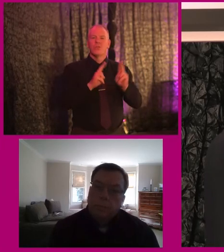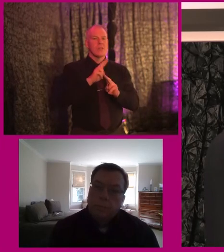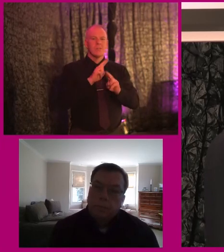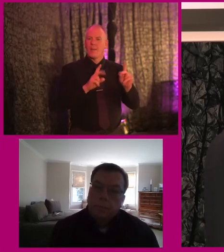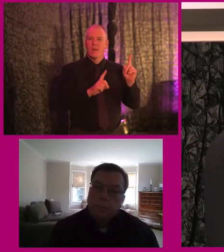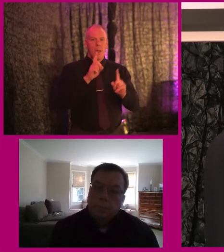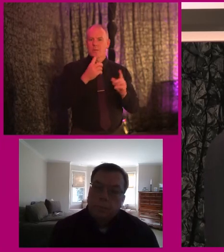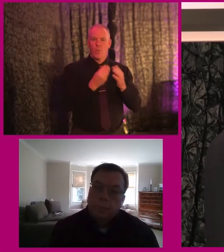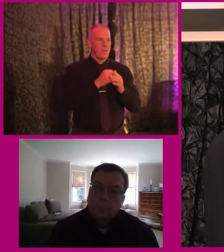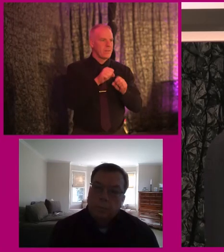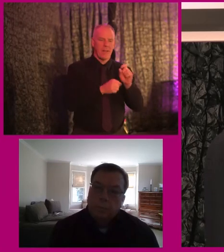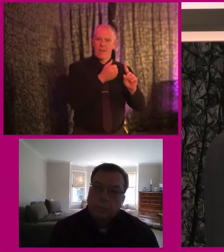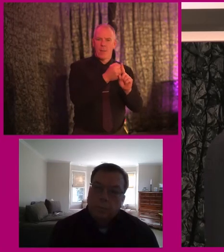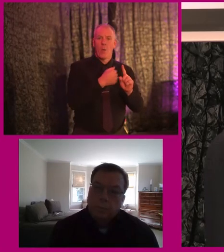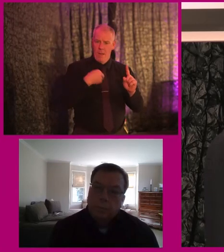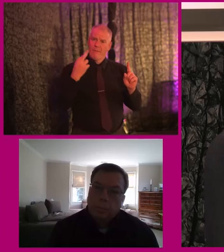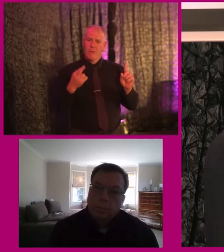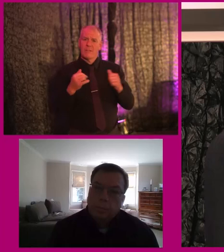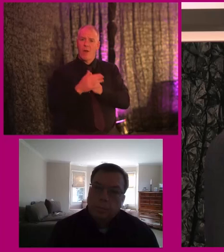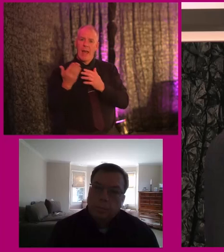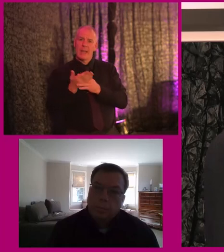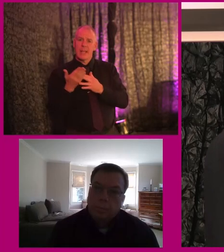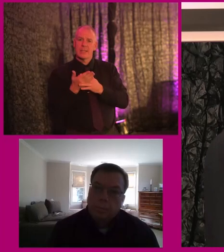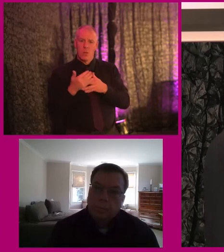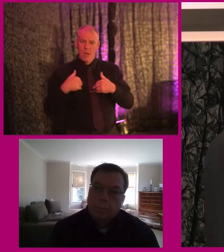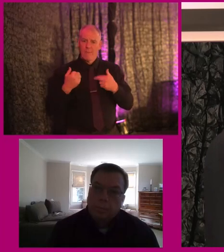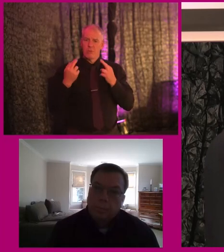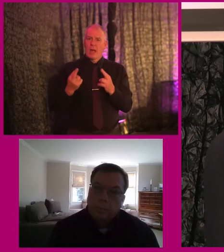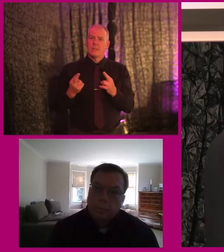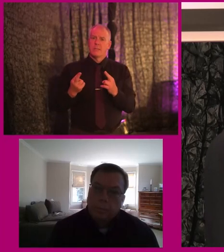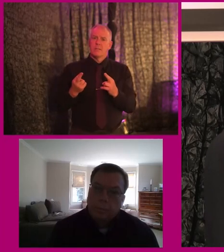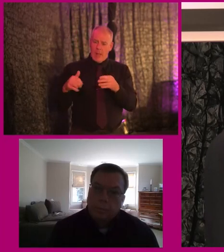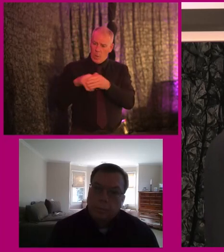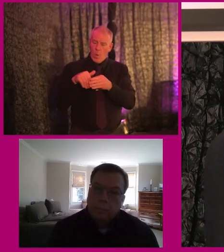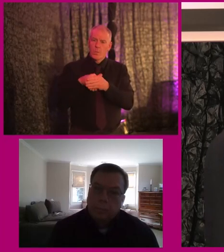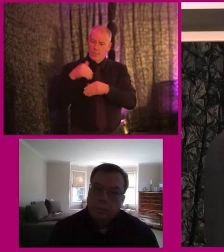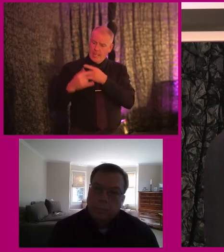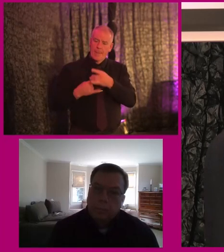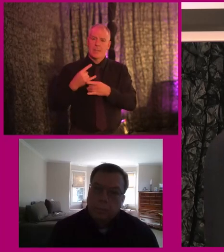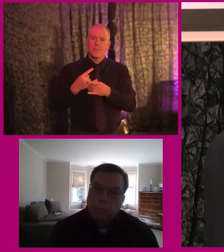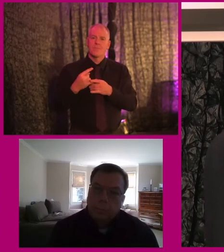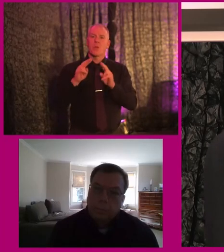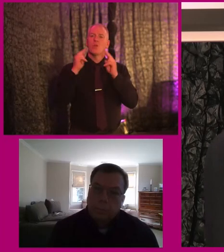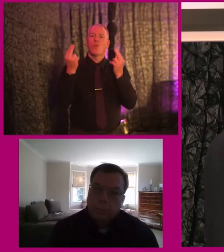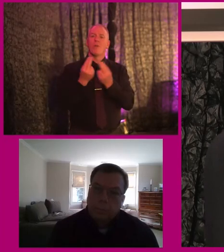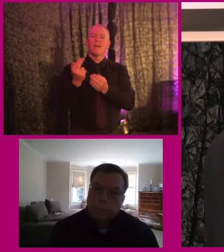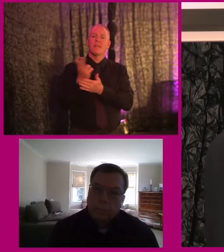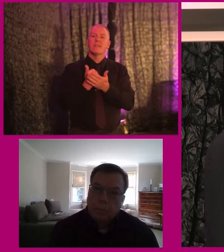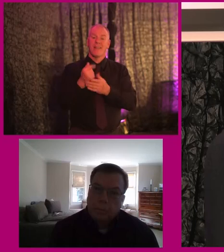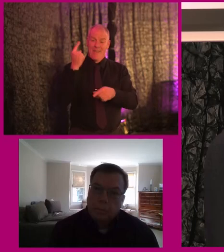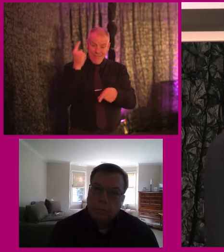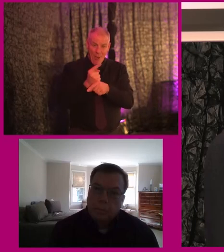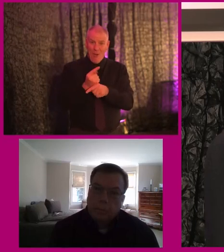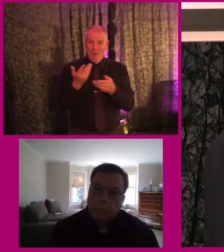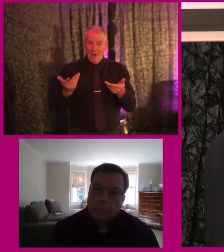competition with them. We have rights to access. We are entitled to be included. Universal design is there